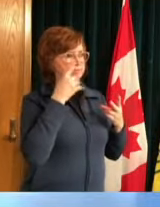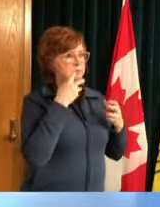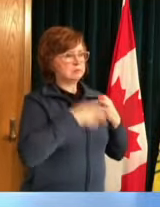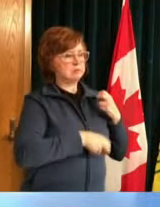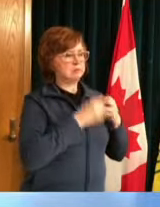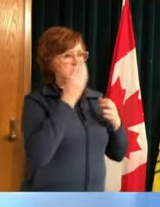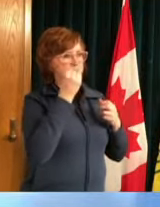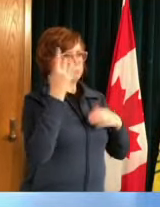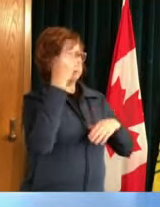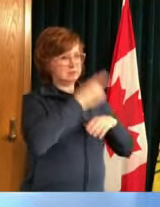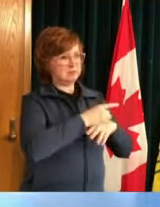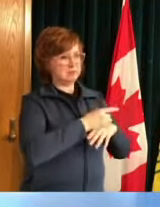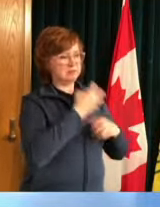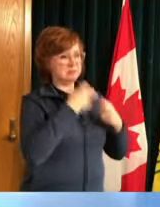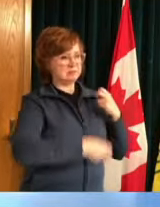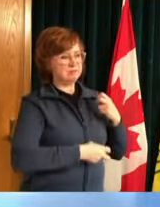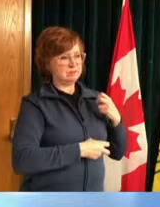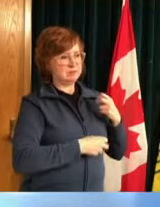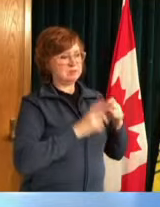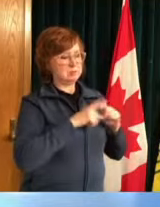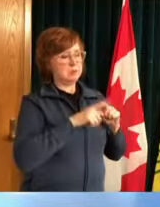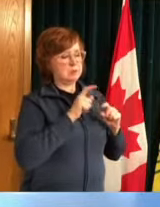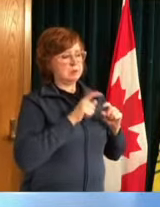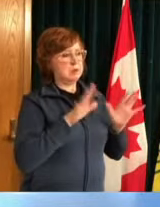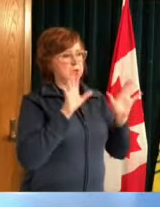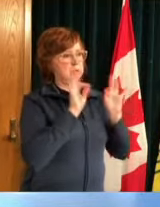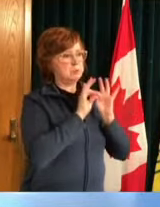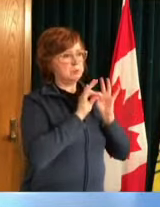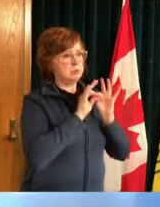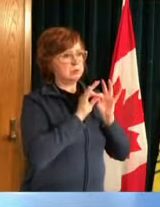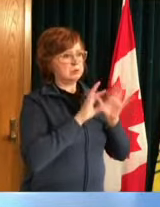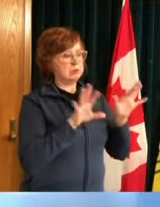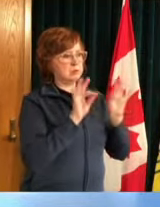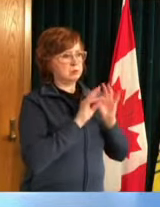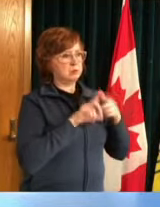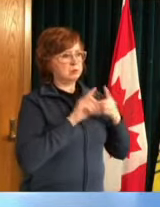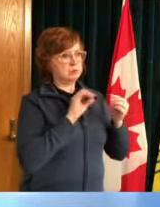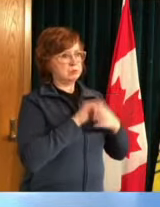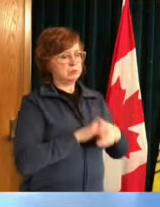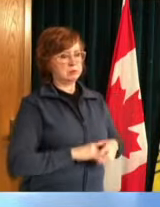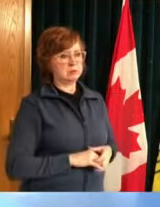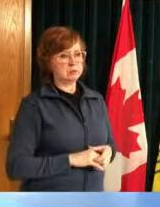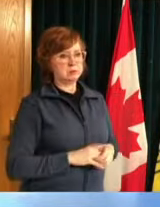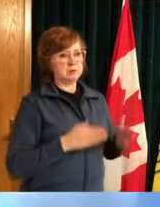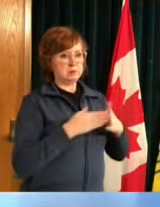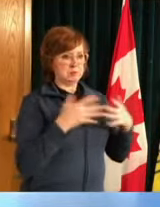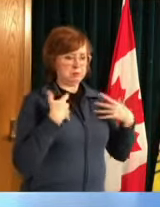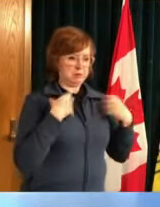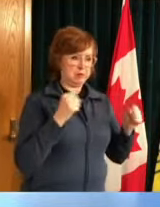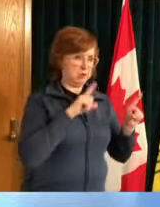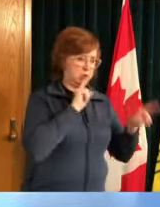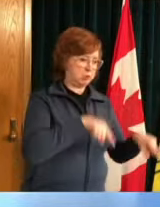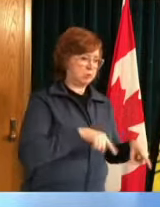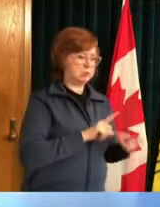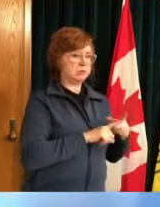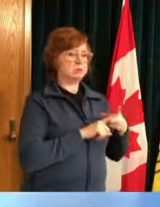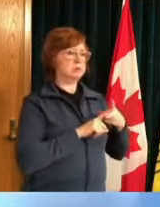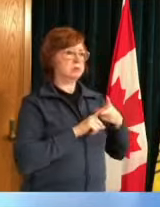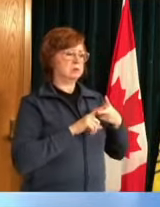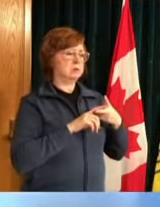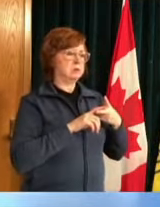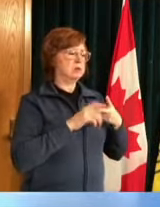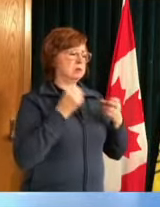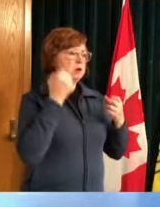going to be especially critical as well so a lot of it relates to public health orders and enforcement but the bulk of this is